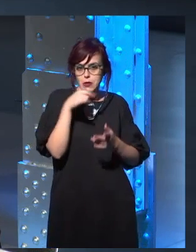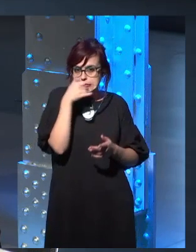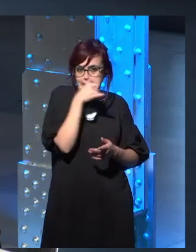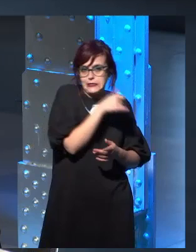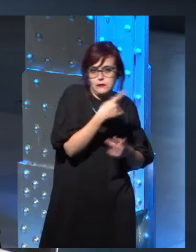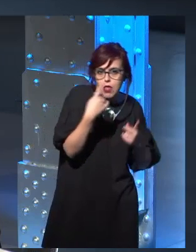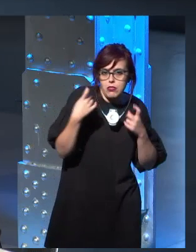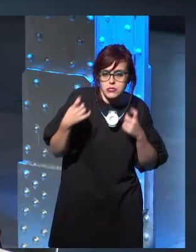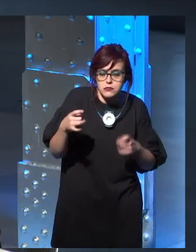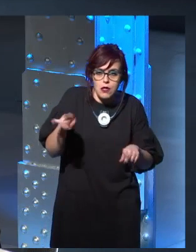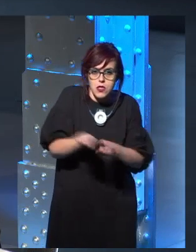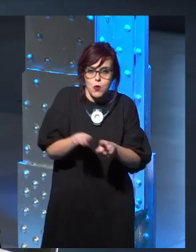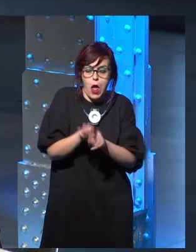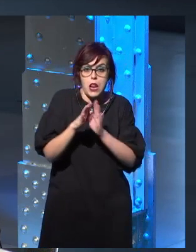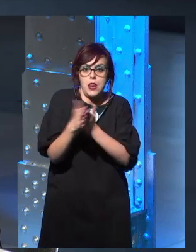and irate.